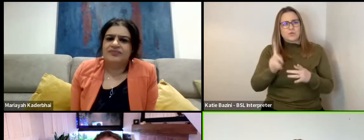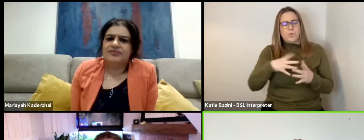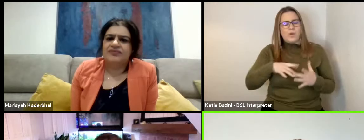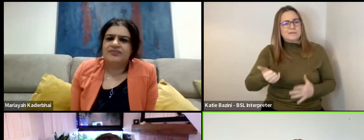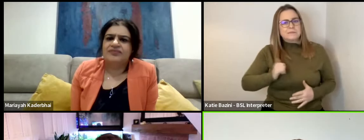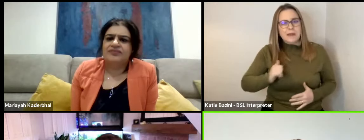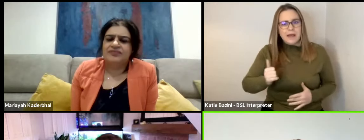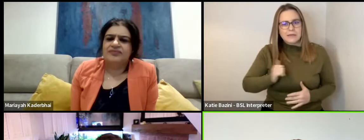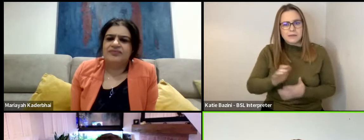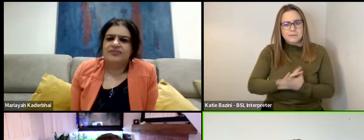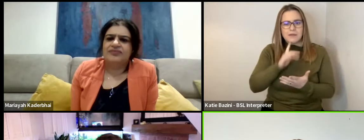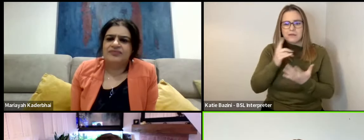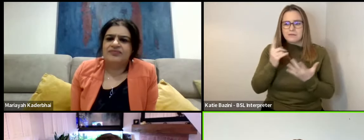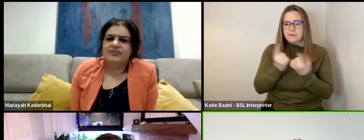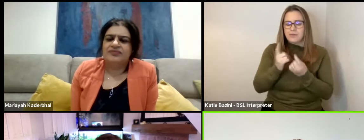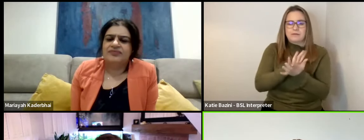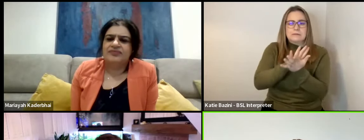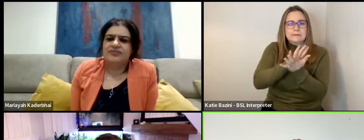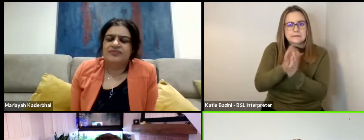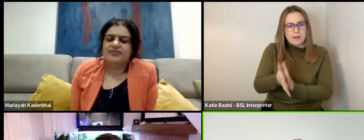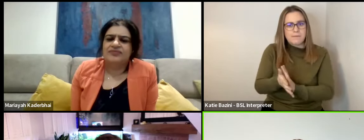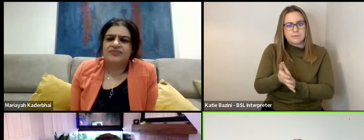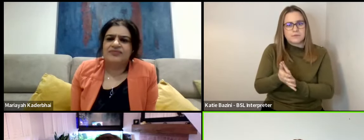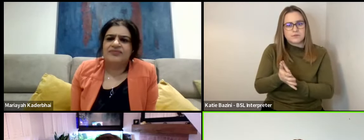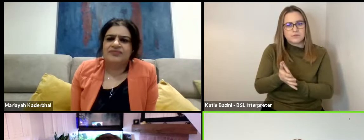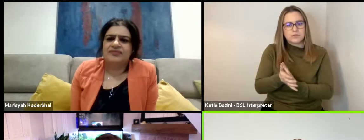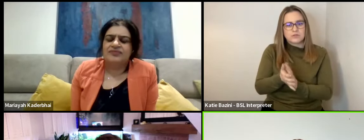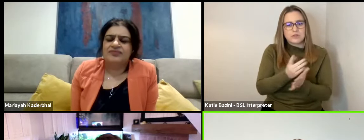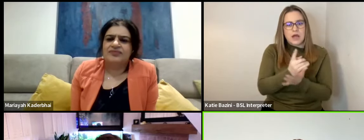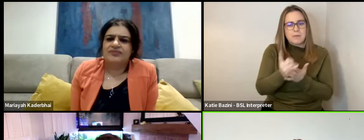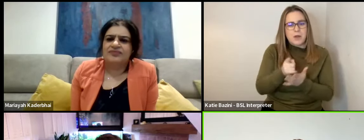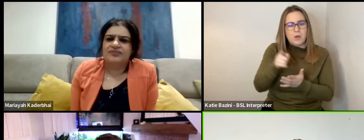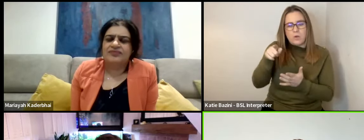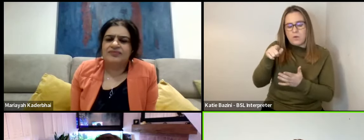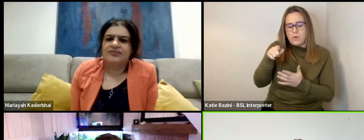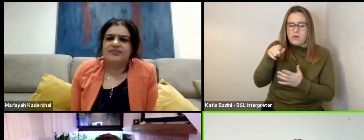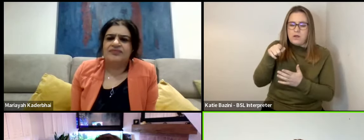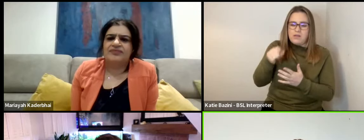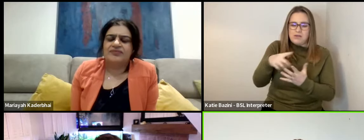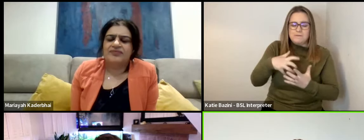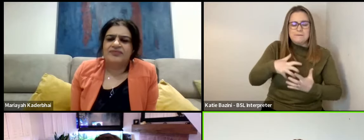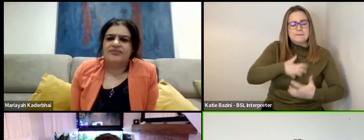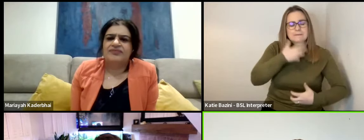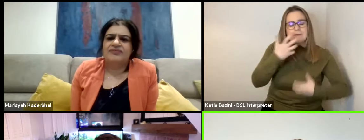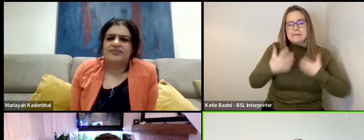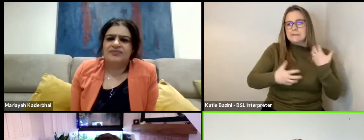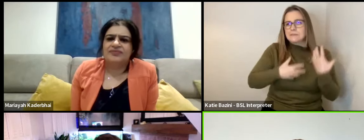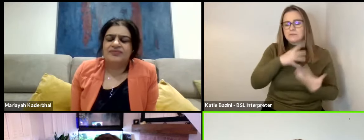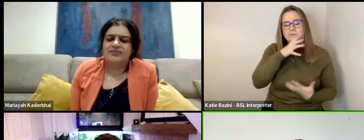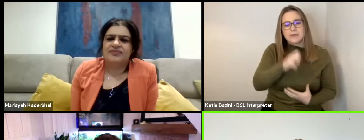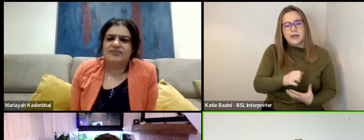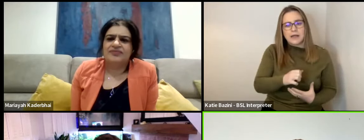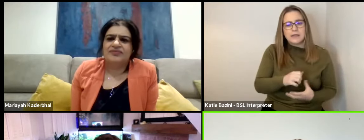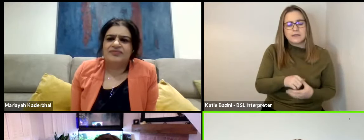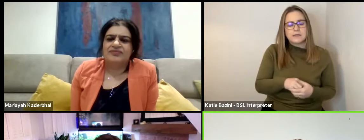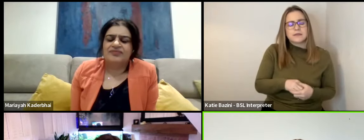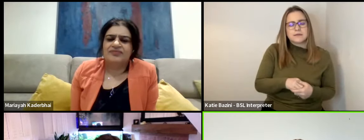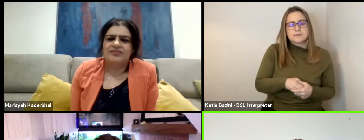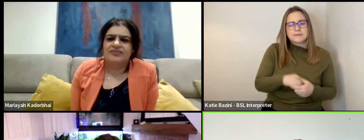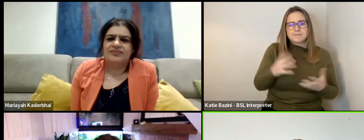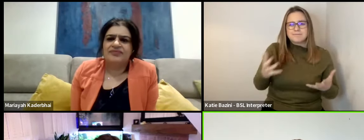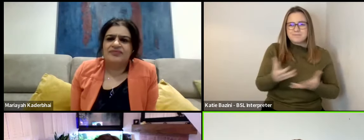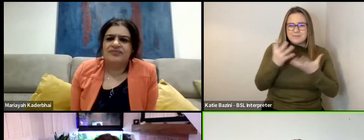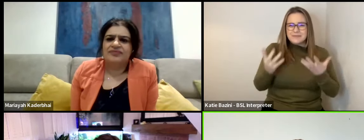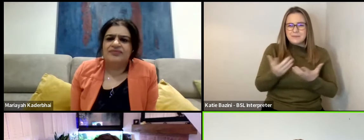something deeply damaged about this volatile, angry man, something that's not